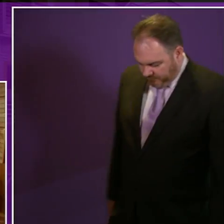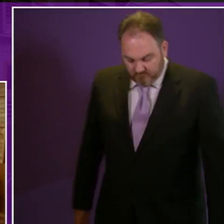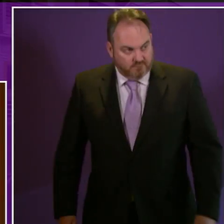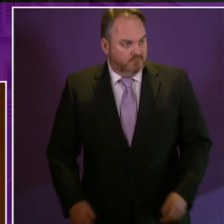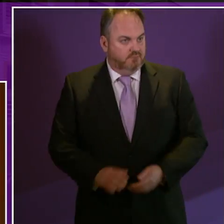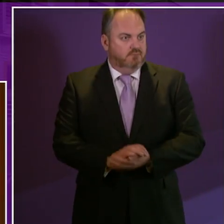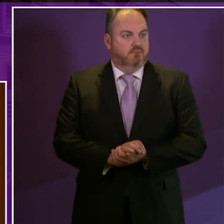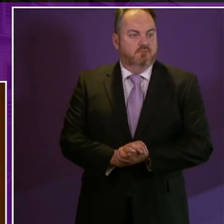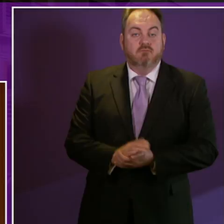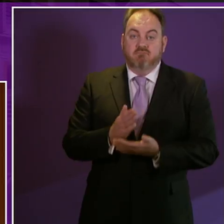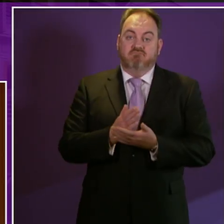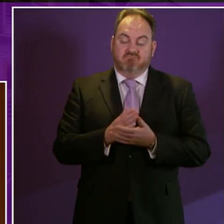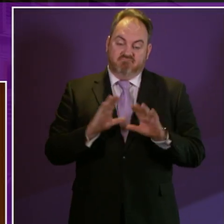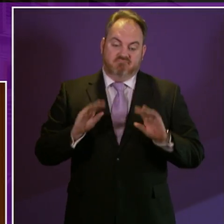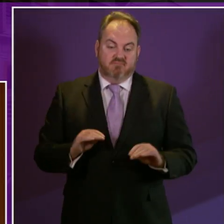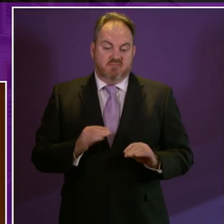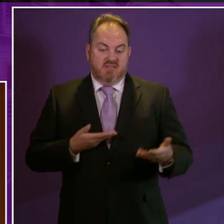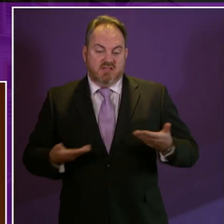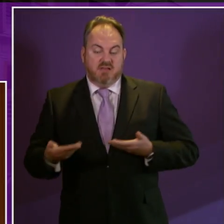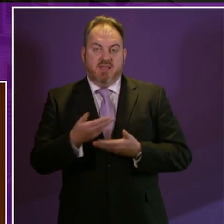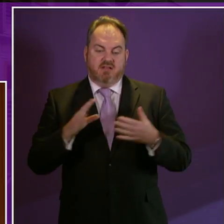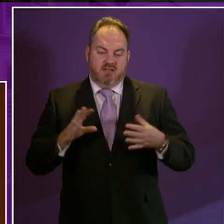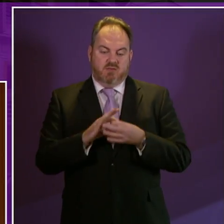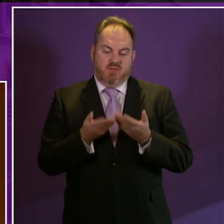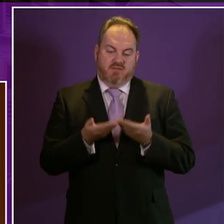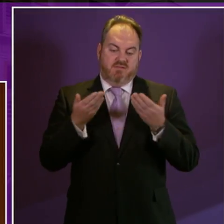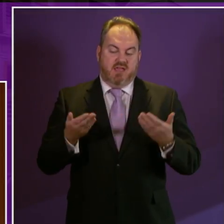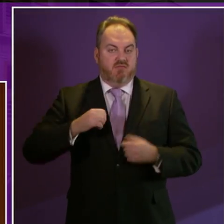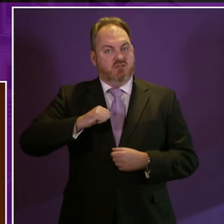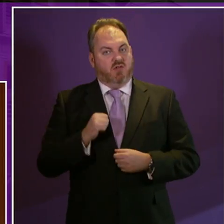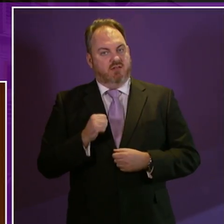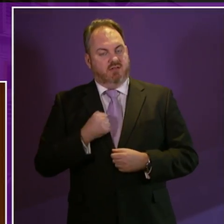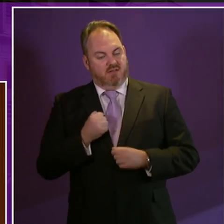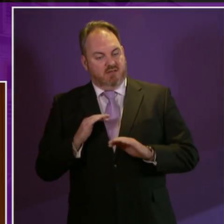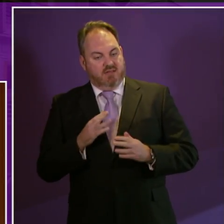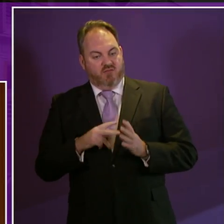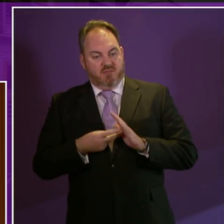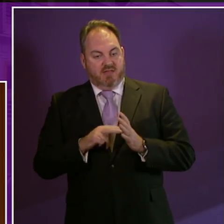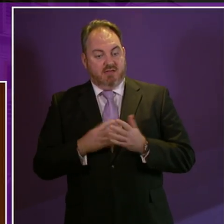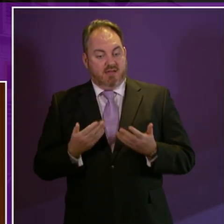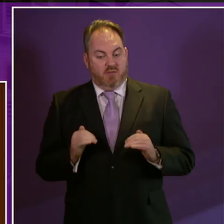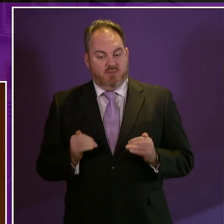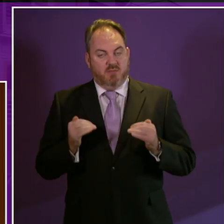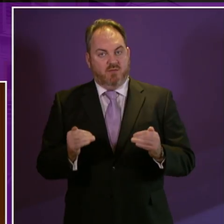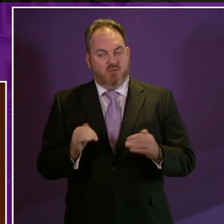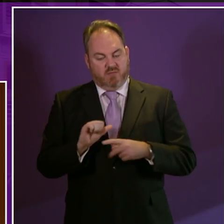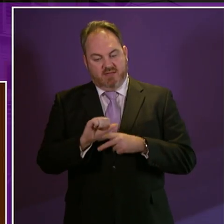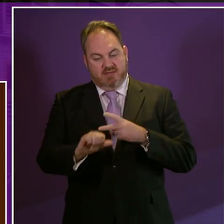that concludes the debate on creating a fairer Scotland our disability delivery plan and it's now time to move on to the next item of business